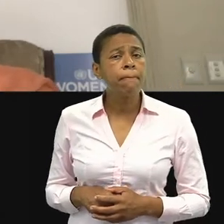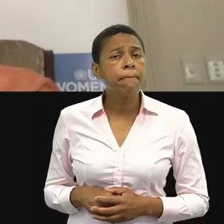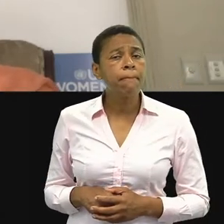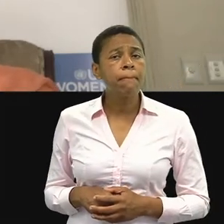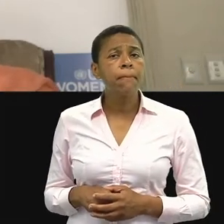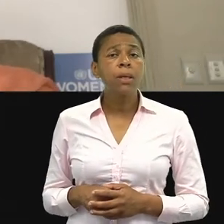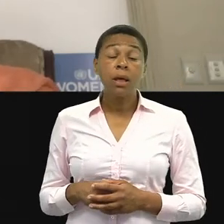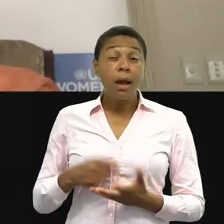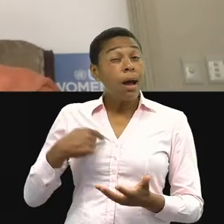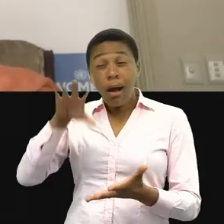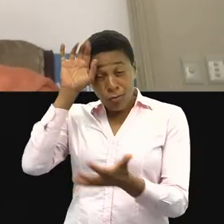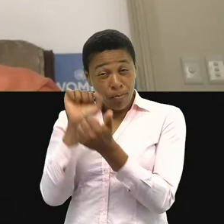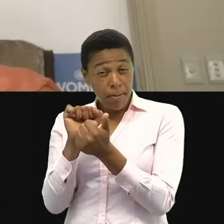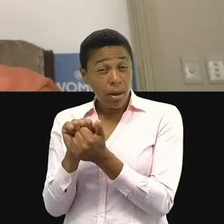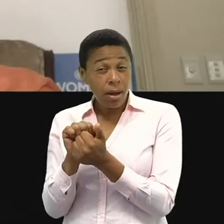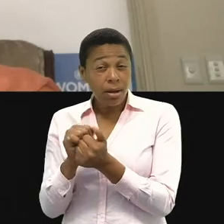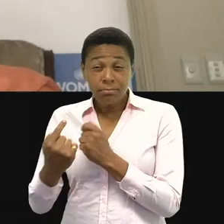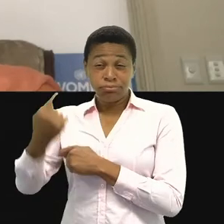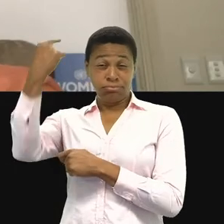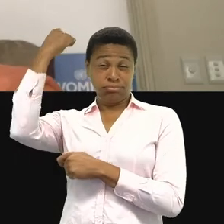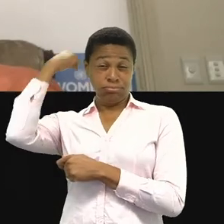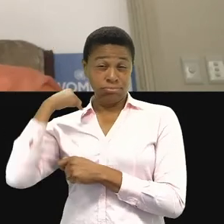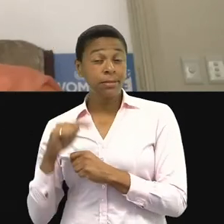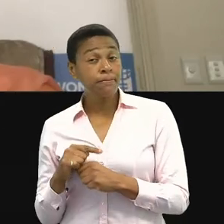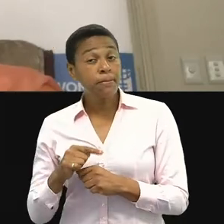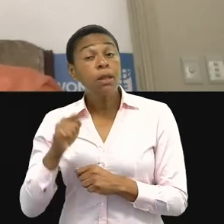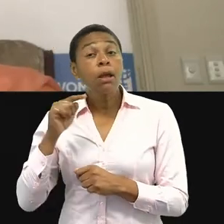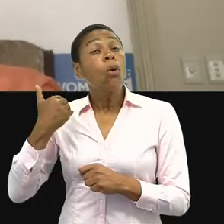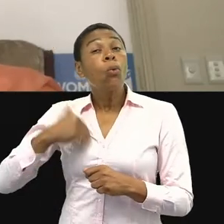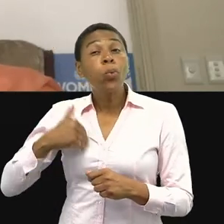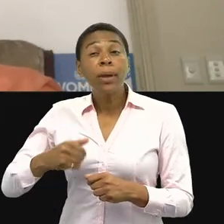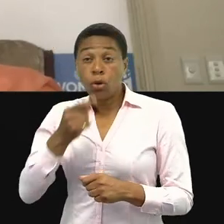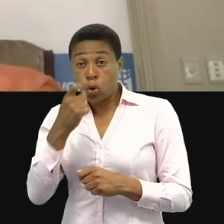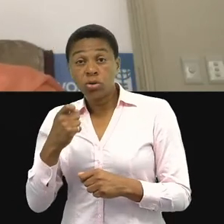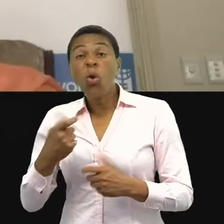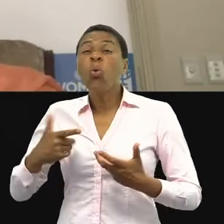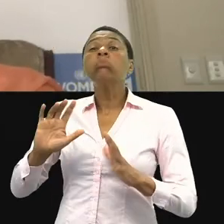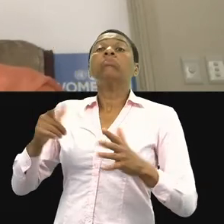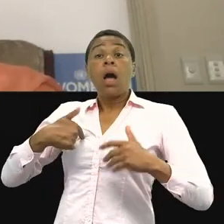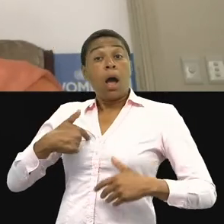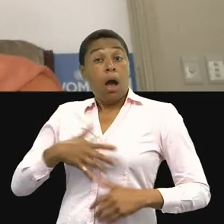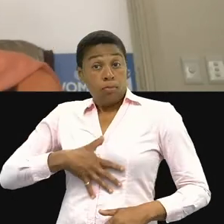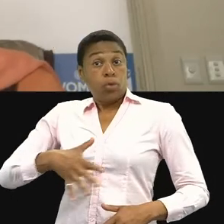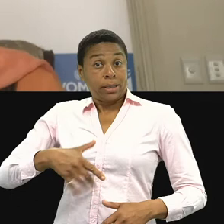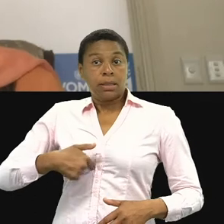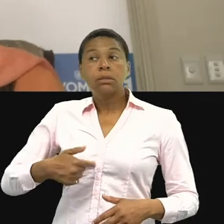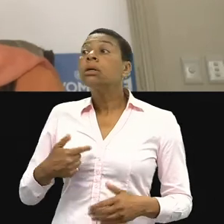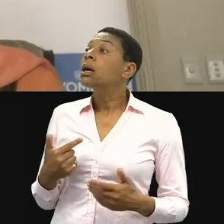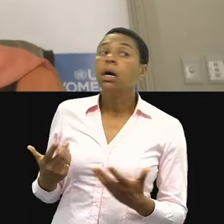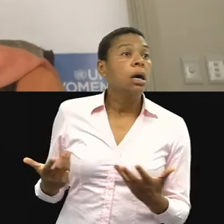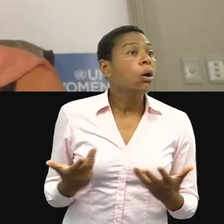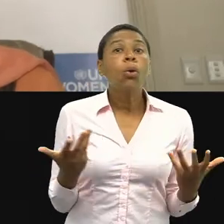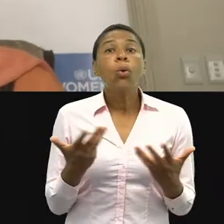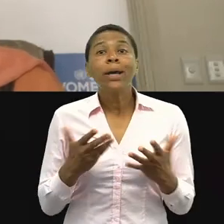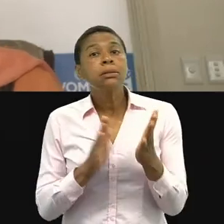women could give birth with the safety of a trained midwives. We don't have those. This is also part of the